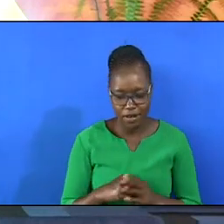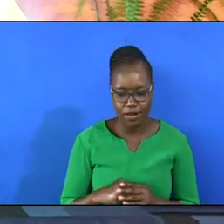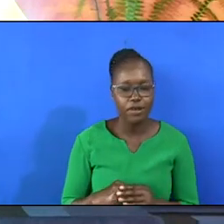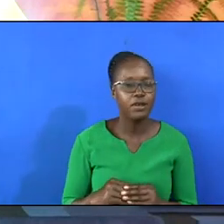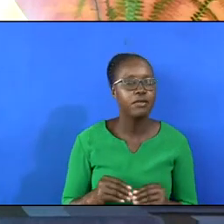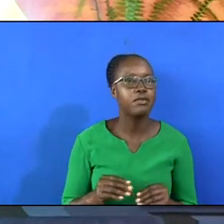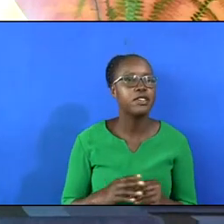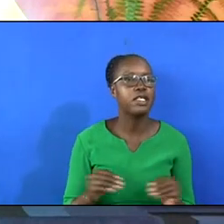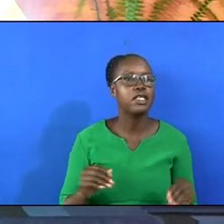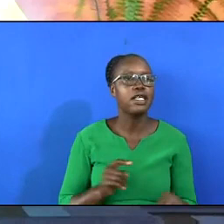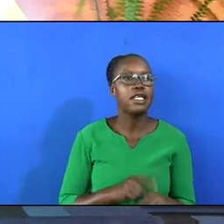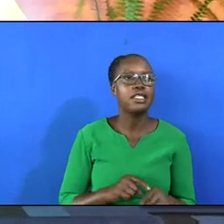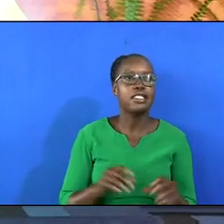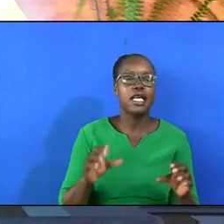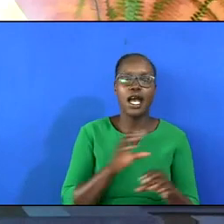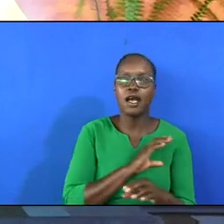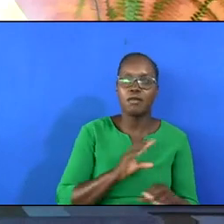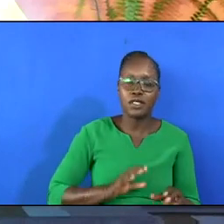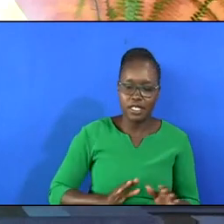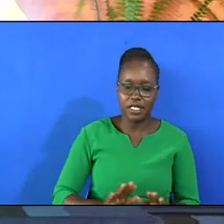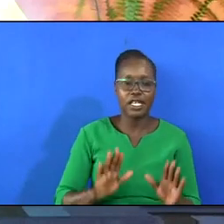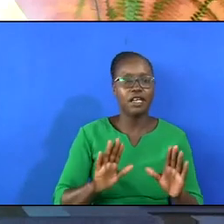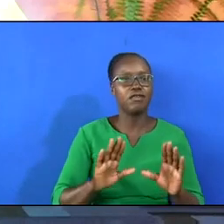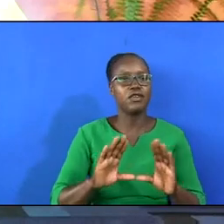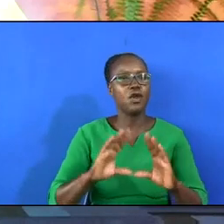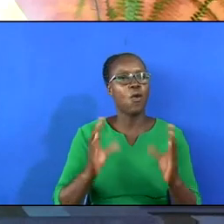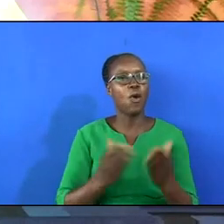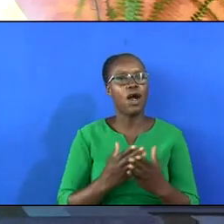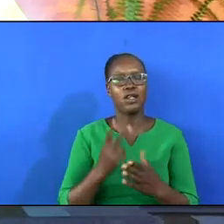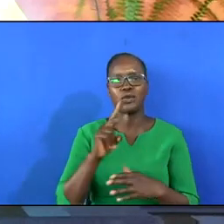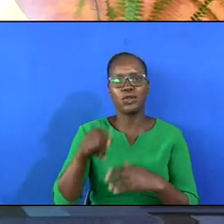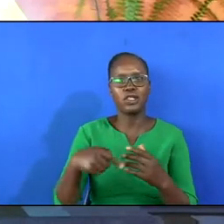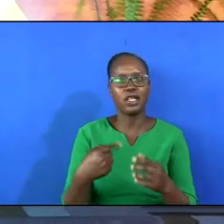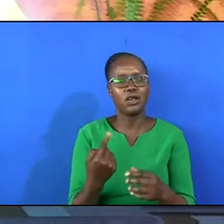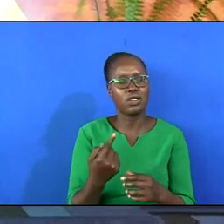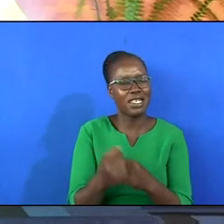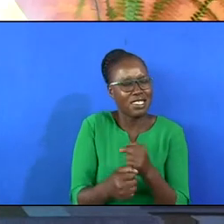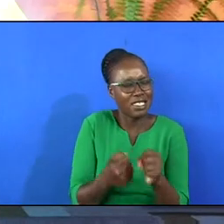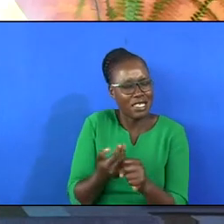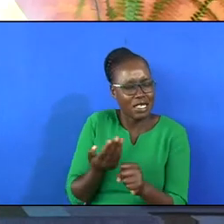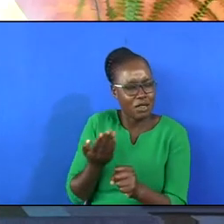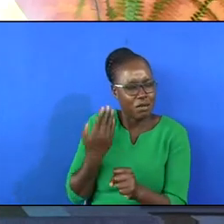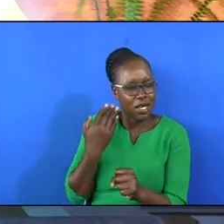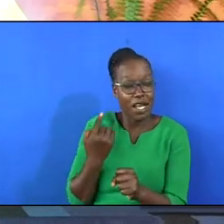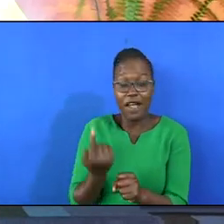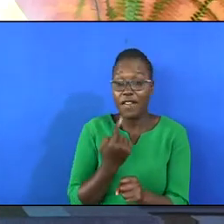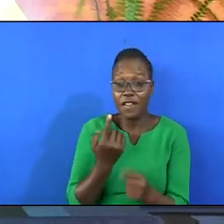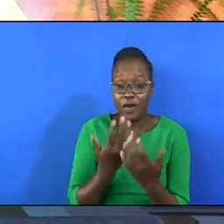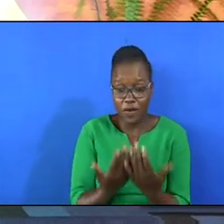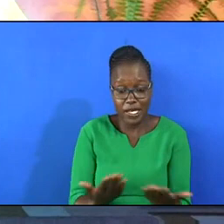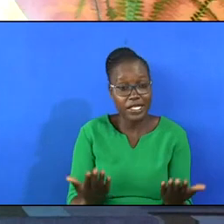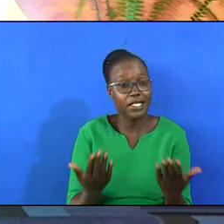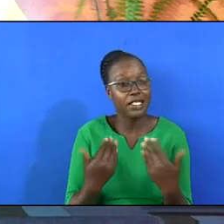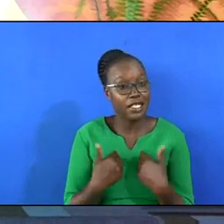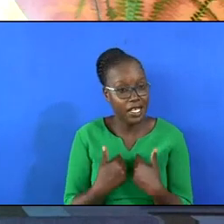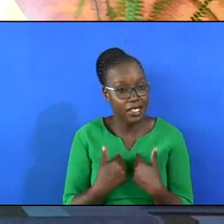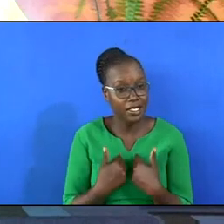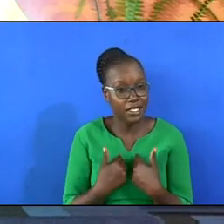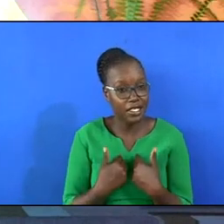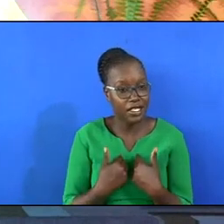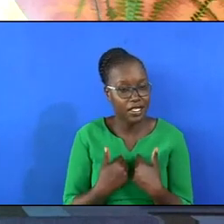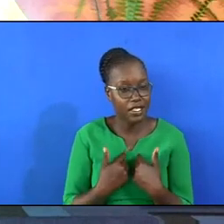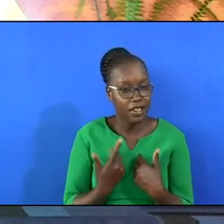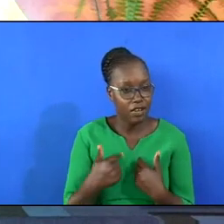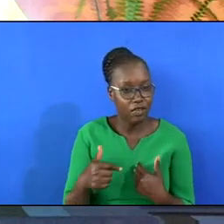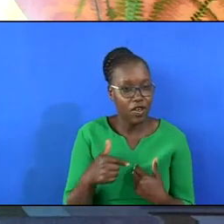Christ left this planet about 2,000 years ago, the only tablet that he gave to his disciples